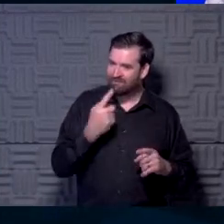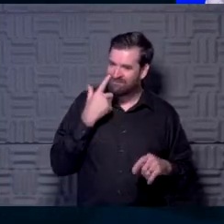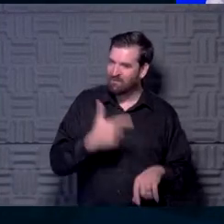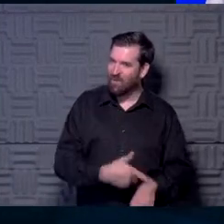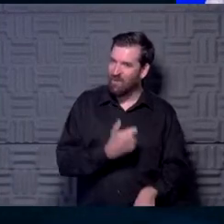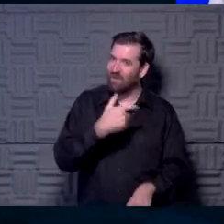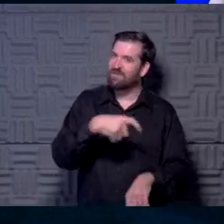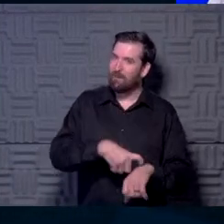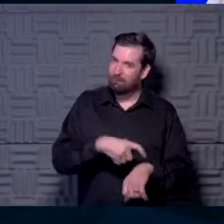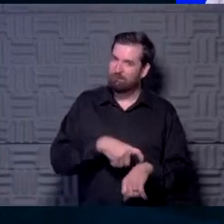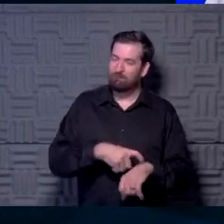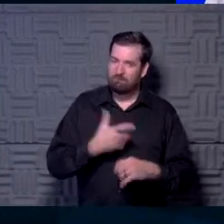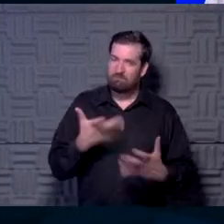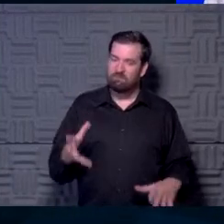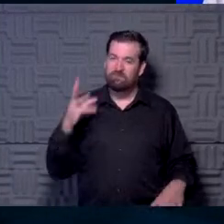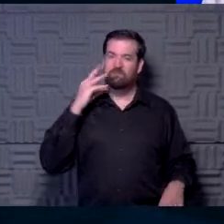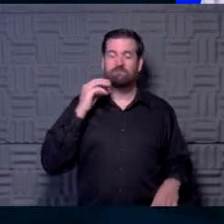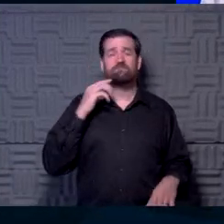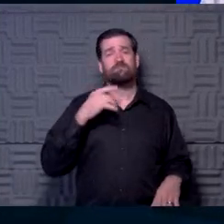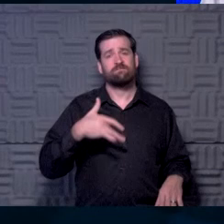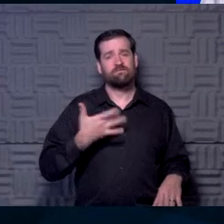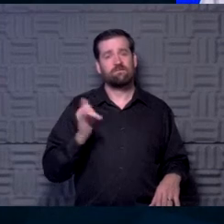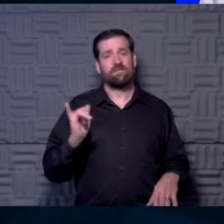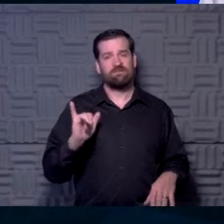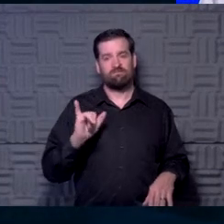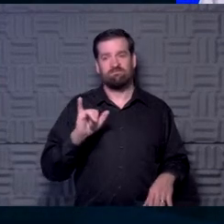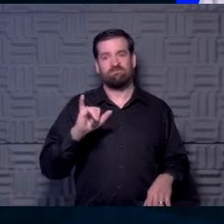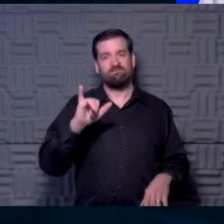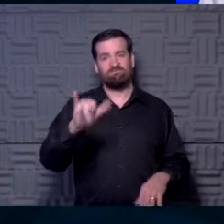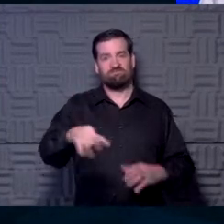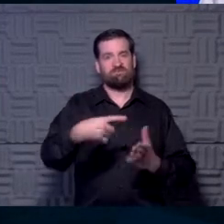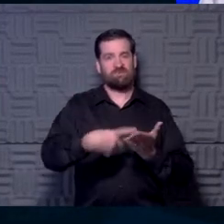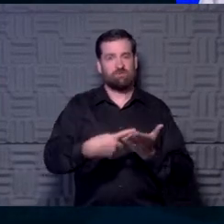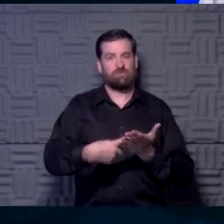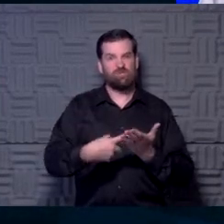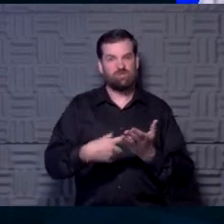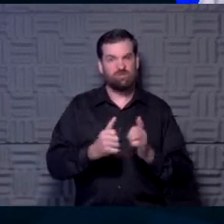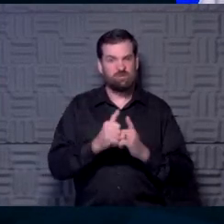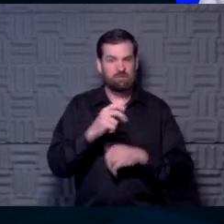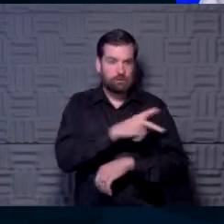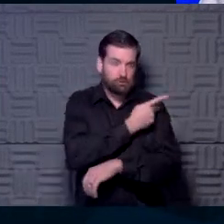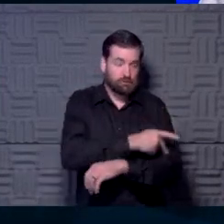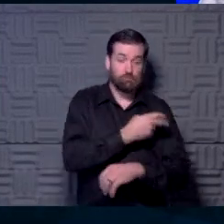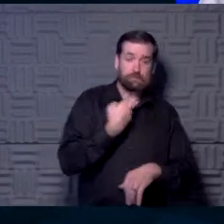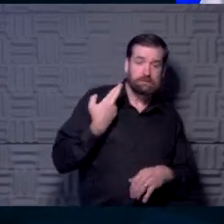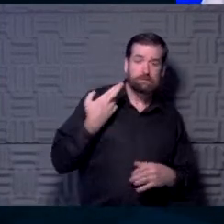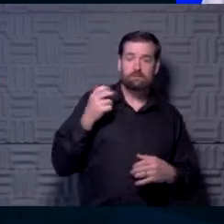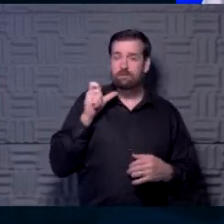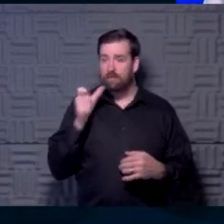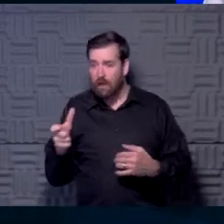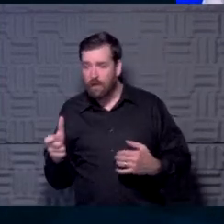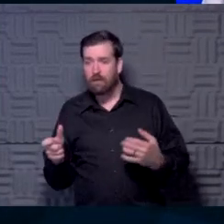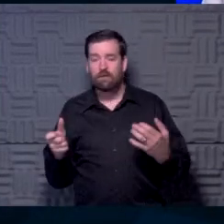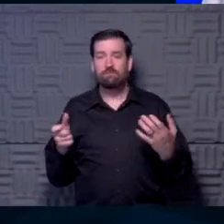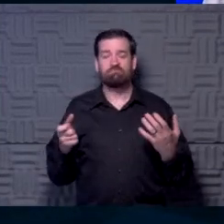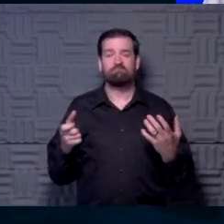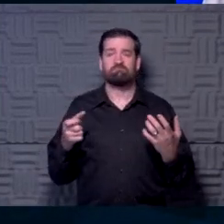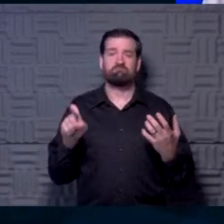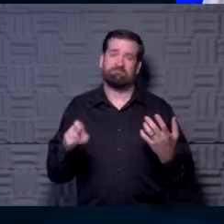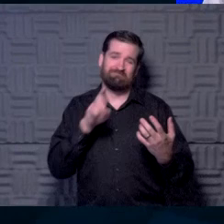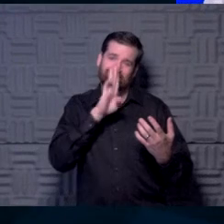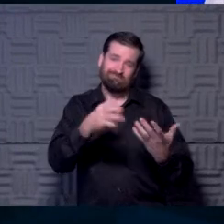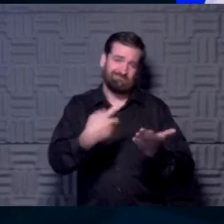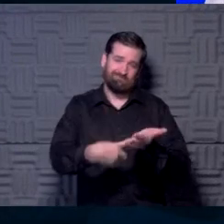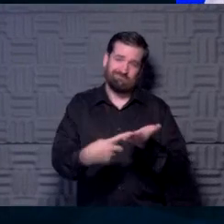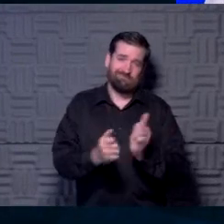a long time. It feels like that is a conversation that we have with patients. Is it a risk? Is it not a risk? I mean, that's just something we have to talk to